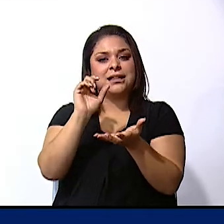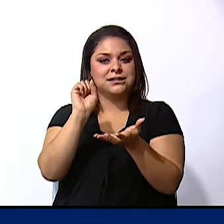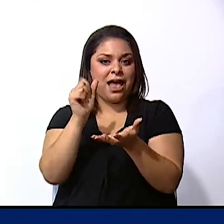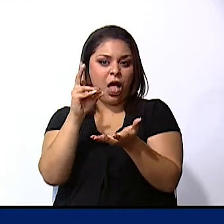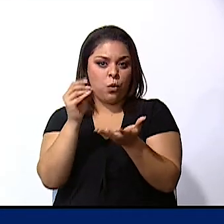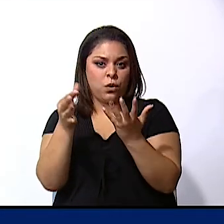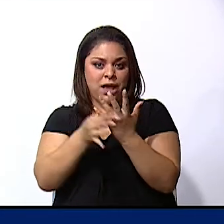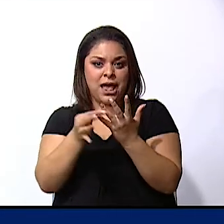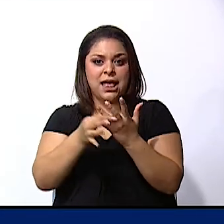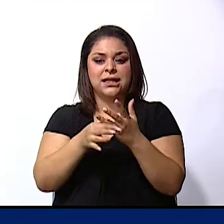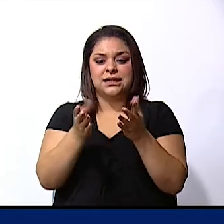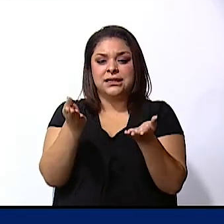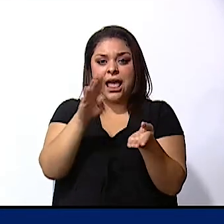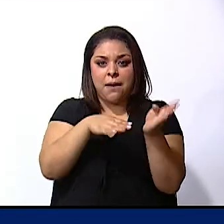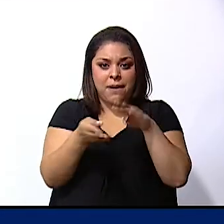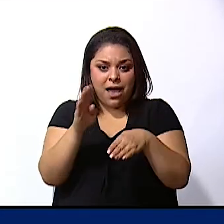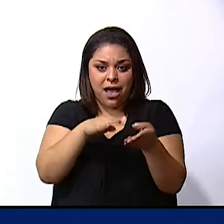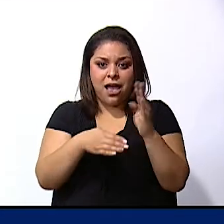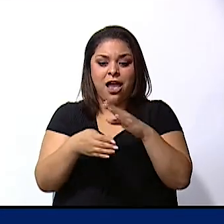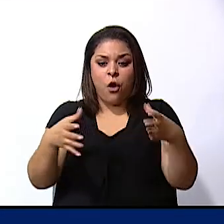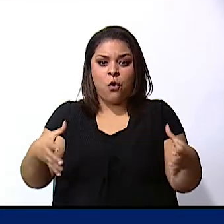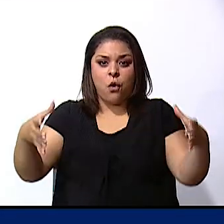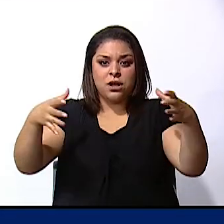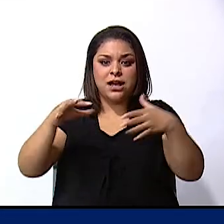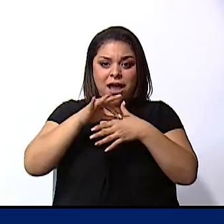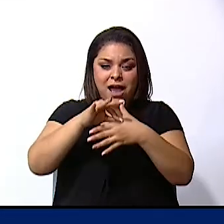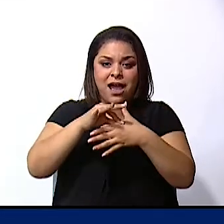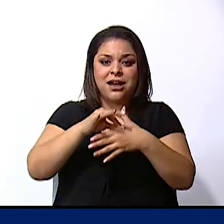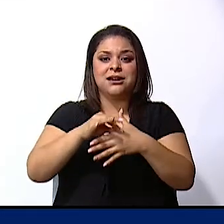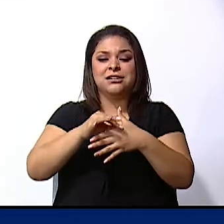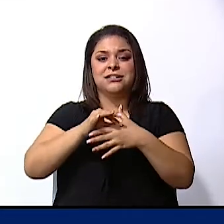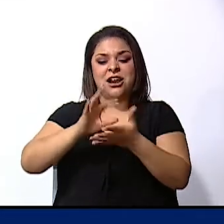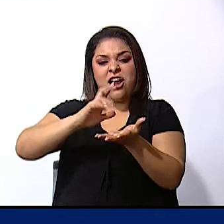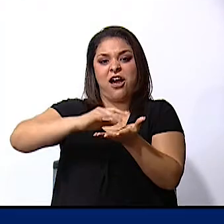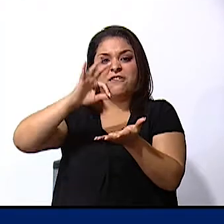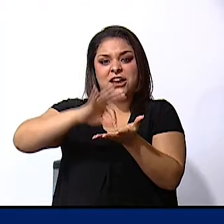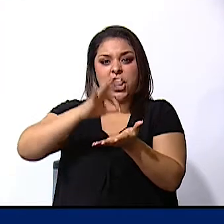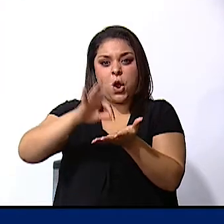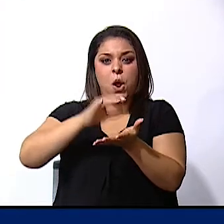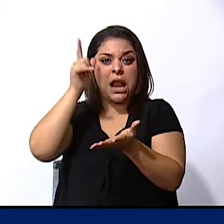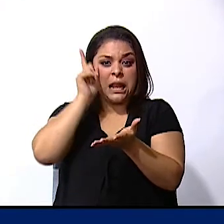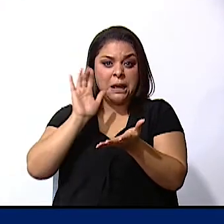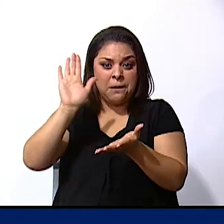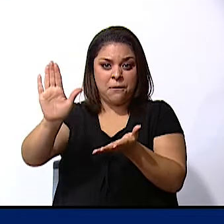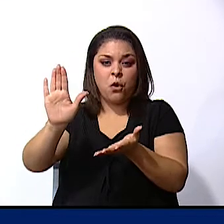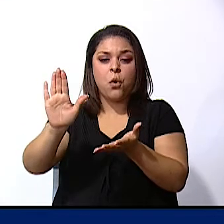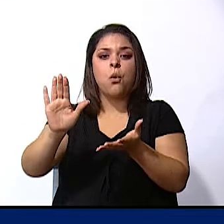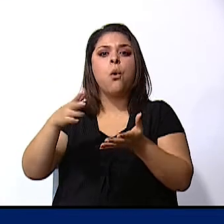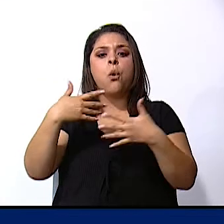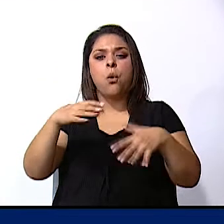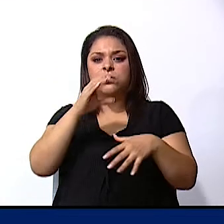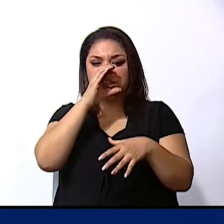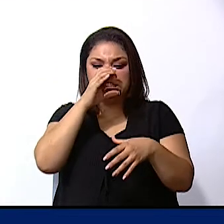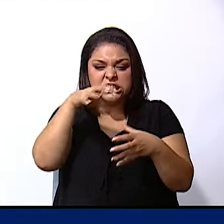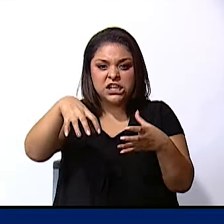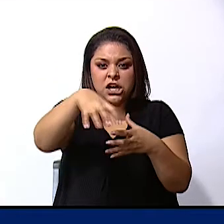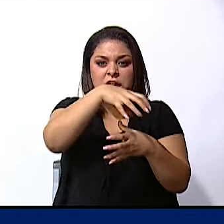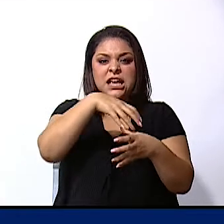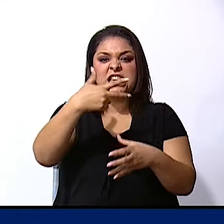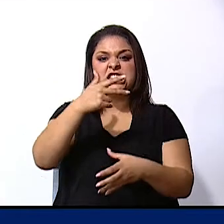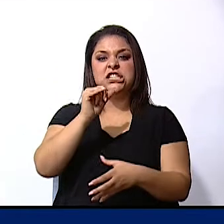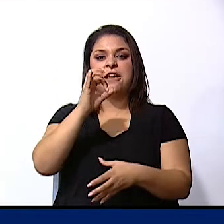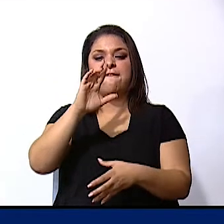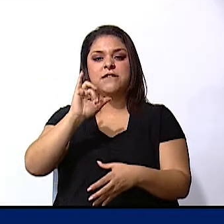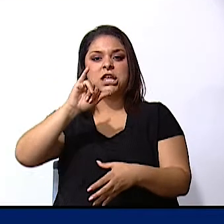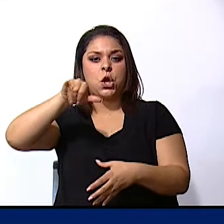carne raisin beans um delicious yummy yummy